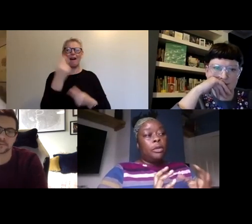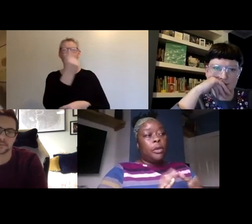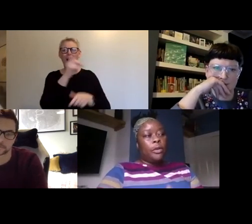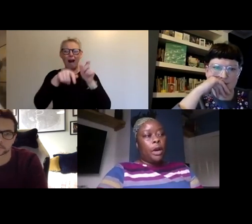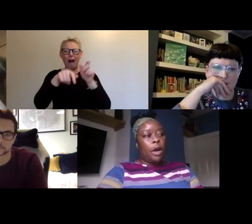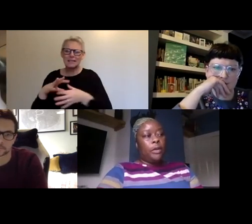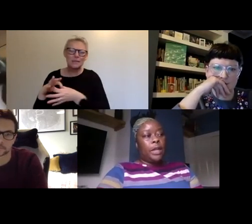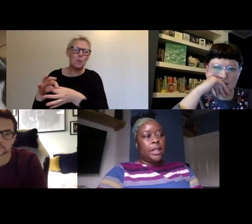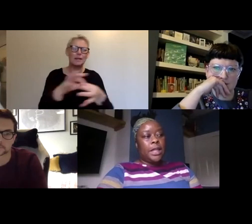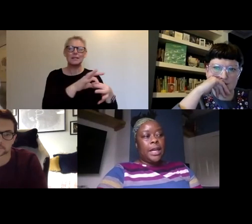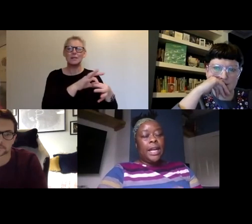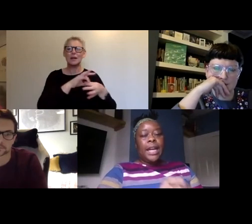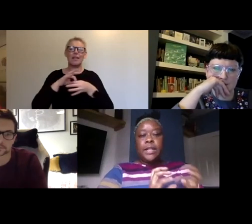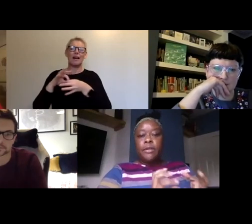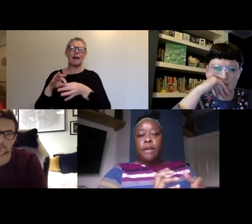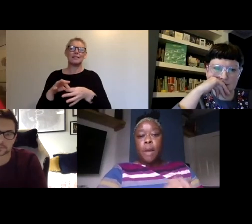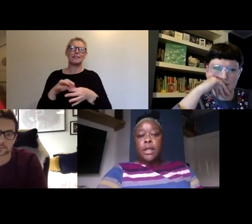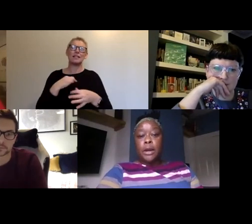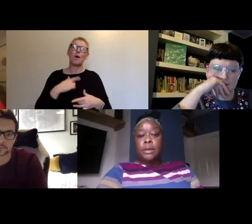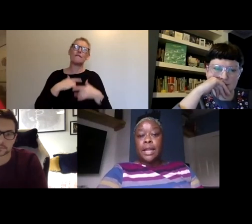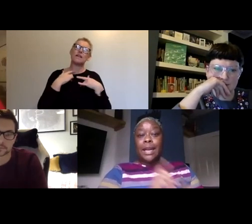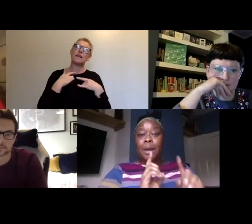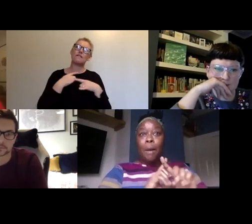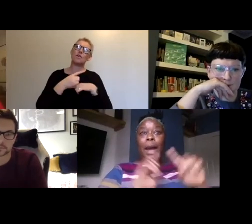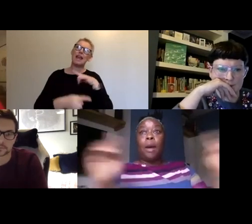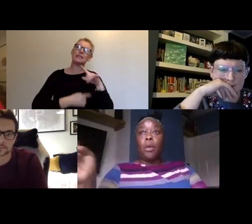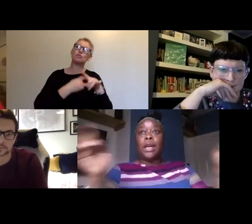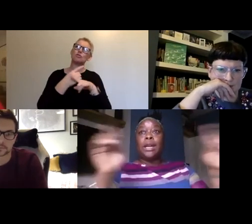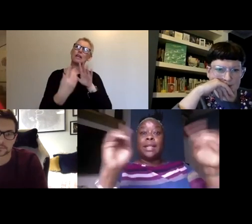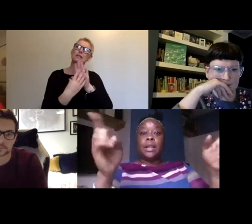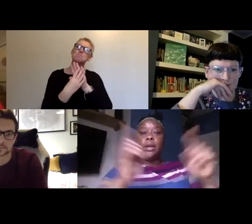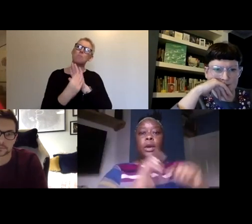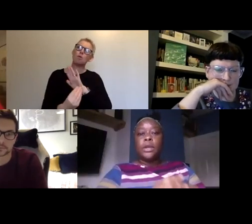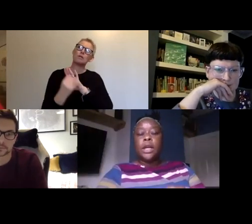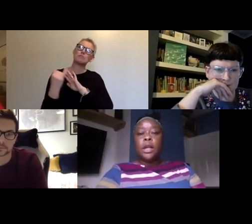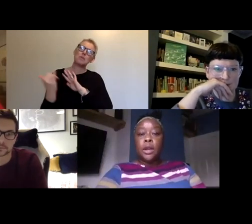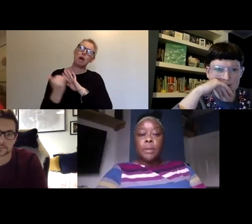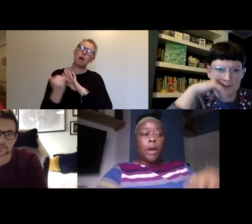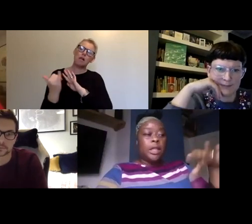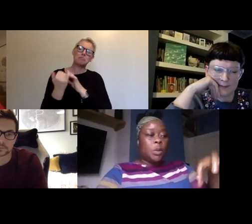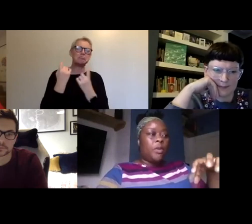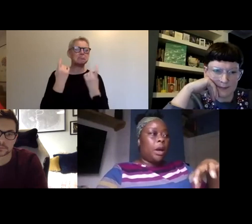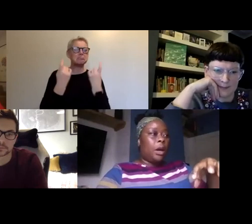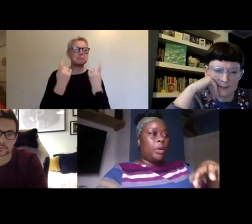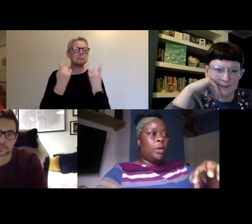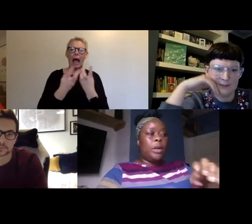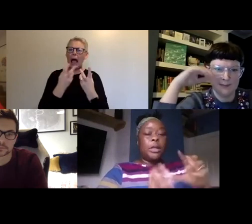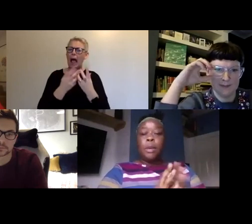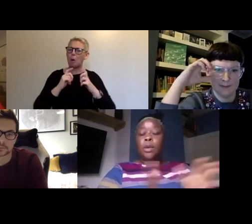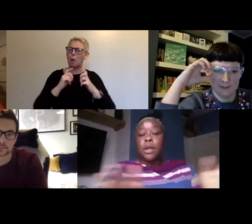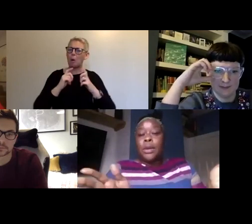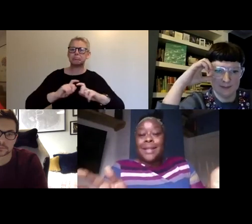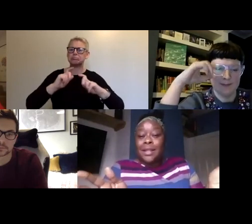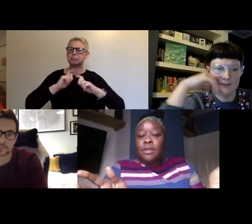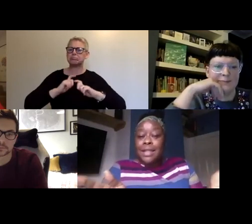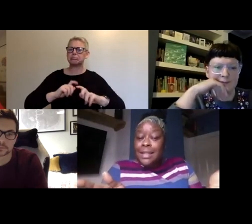model for carnival next year is very much going to be thinking about how we continue those, those partnerships within our local community, but